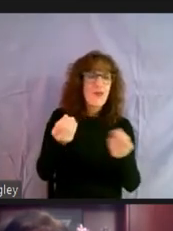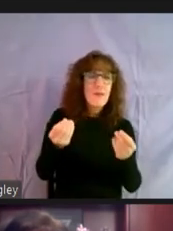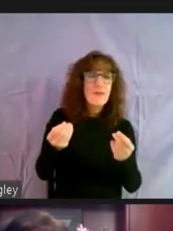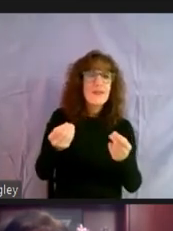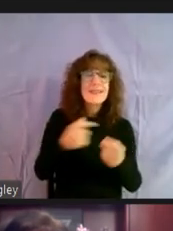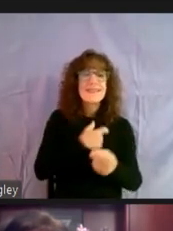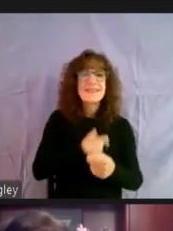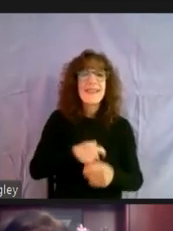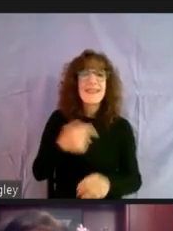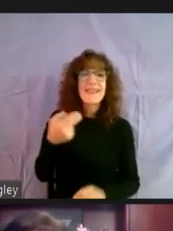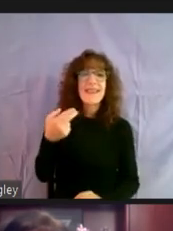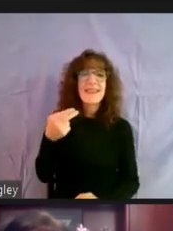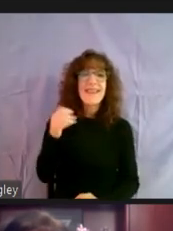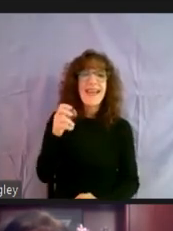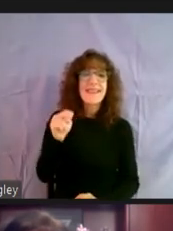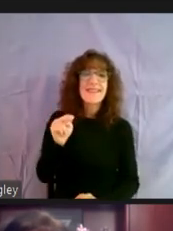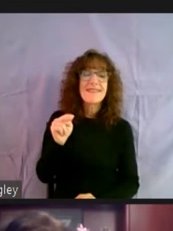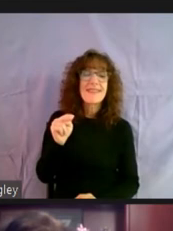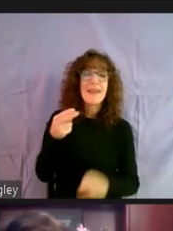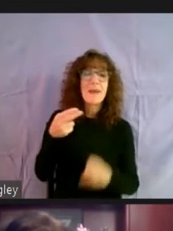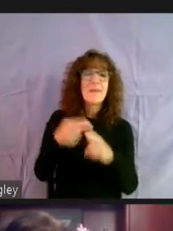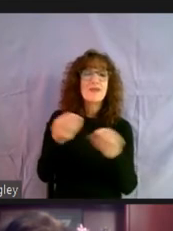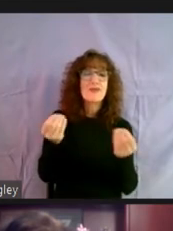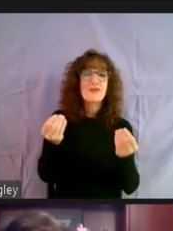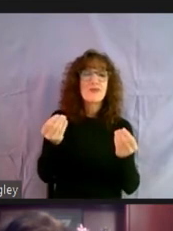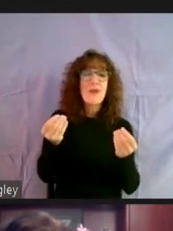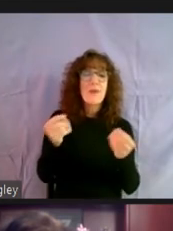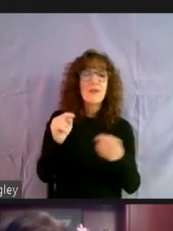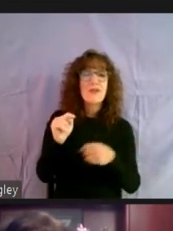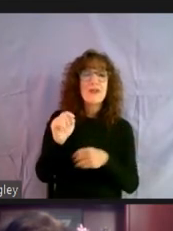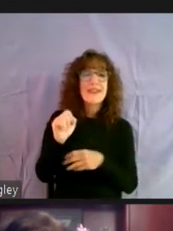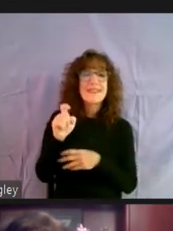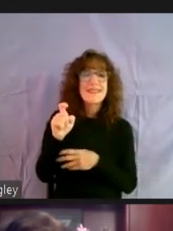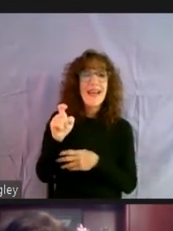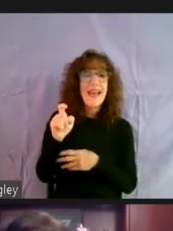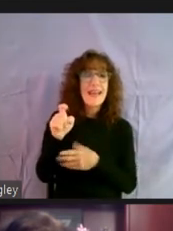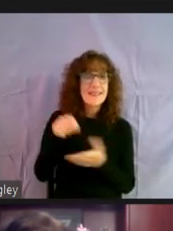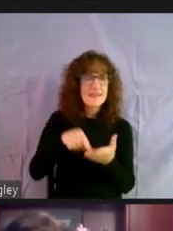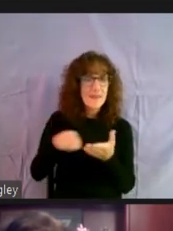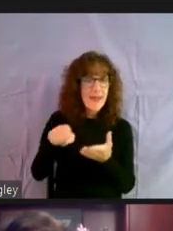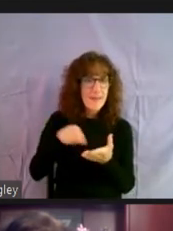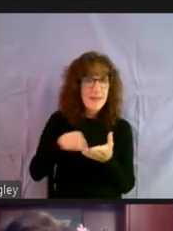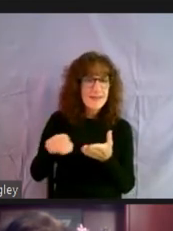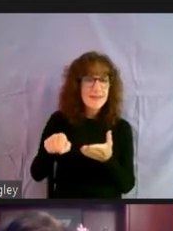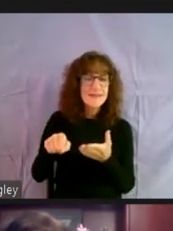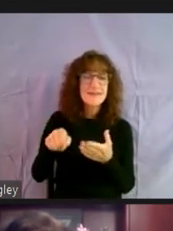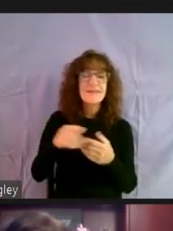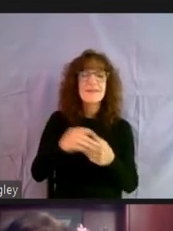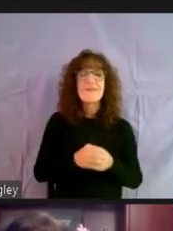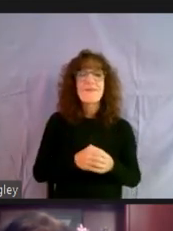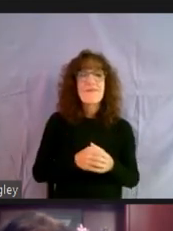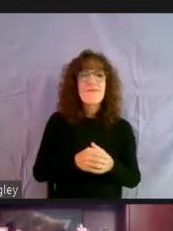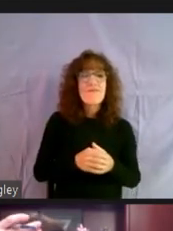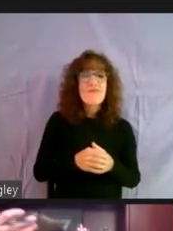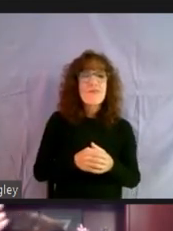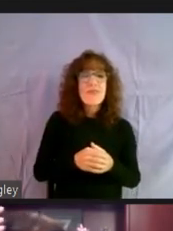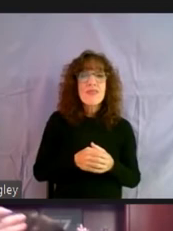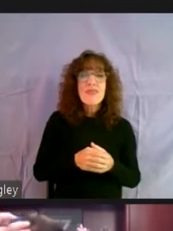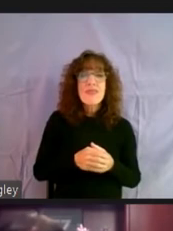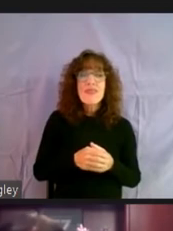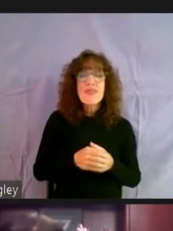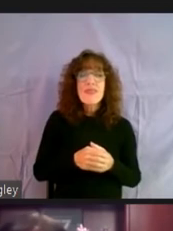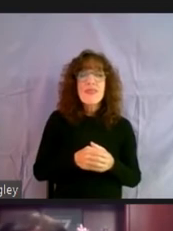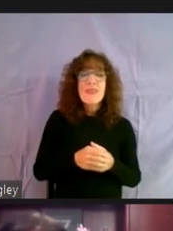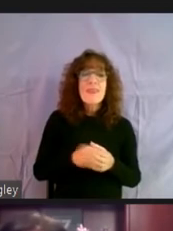Delegate Henson, you know, mentioned, um, our property, uh, tax, you know, payments, uh, and, um, in addition to